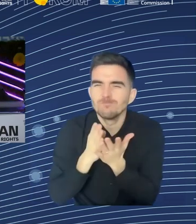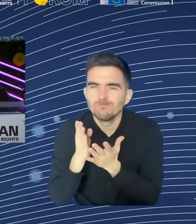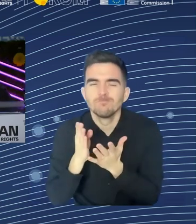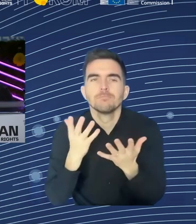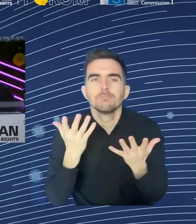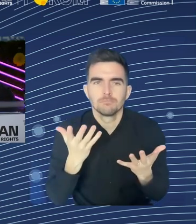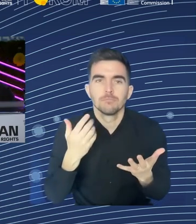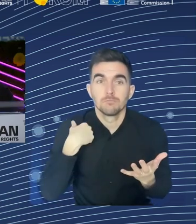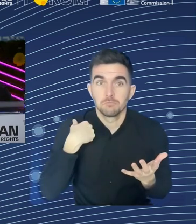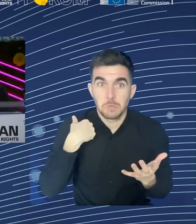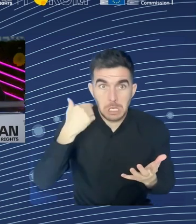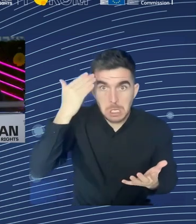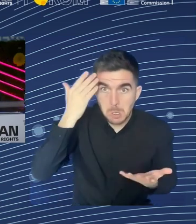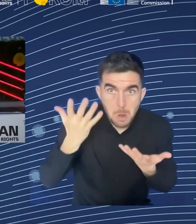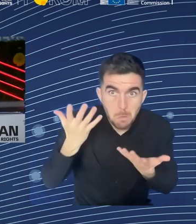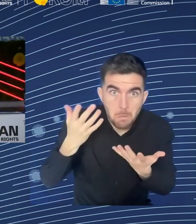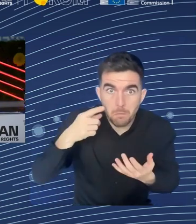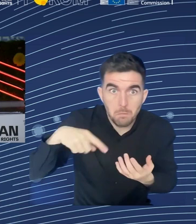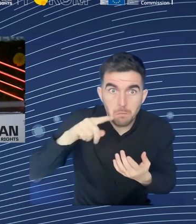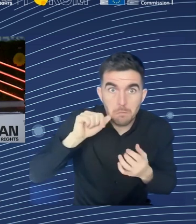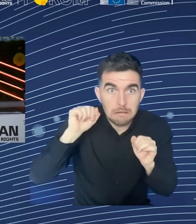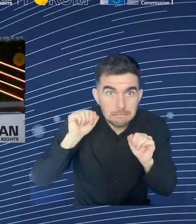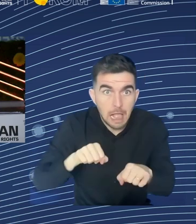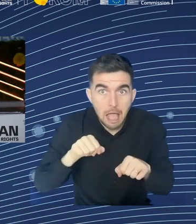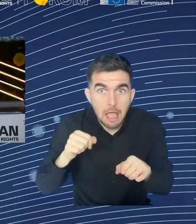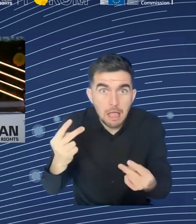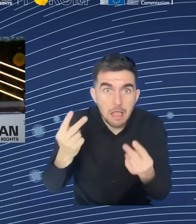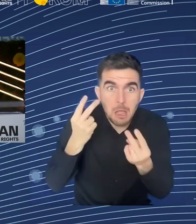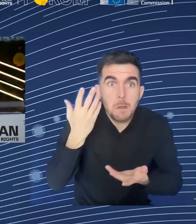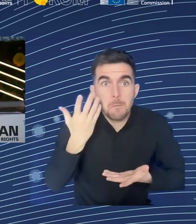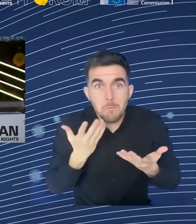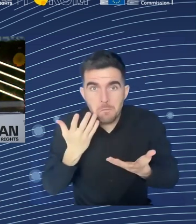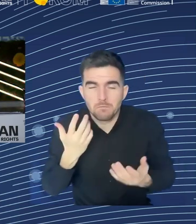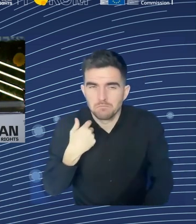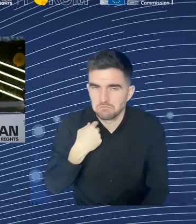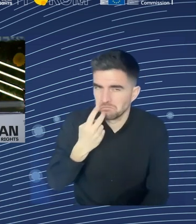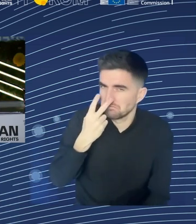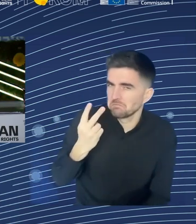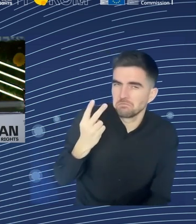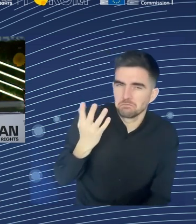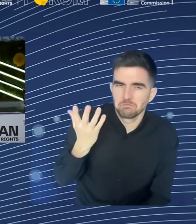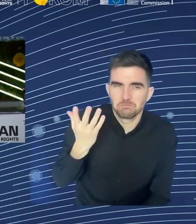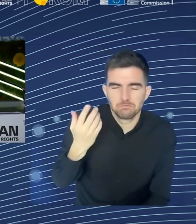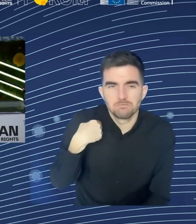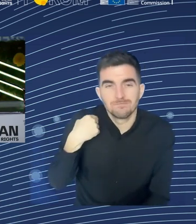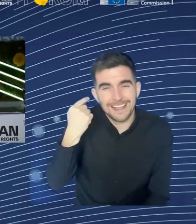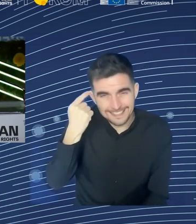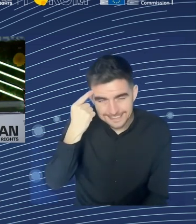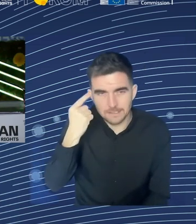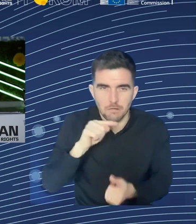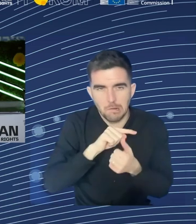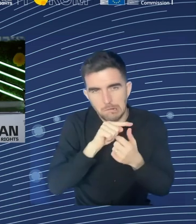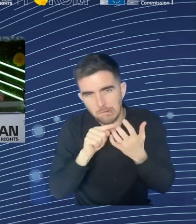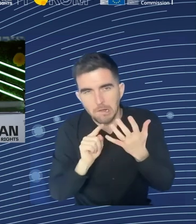funding that plays a key role. For instance, in skilling, it's 10 billion if you add